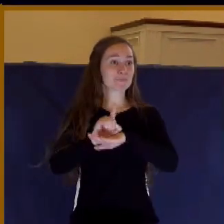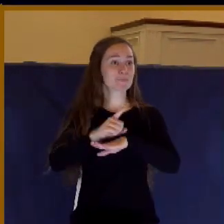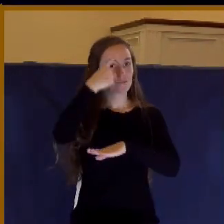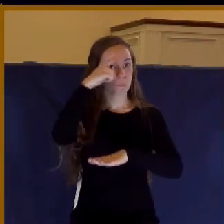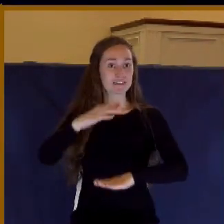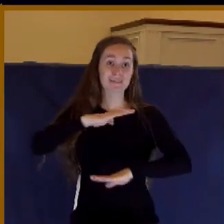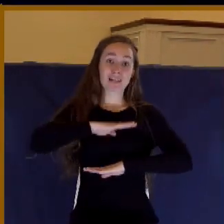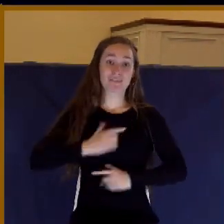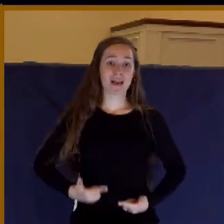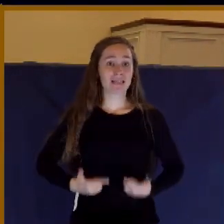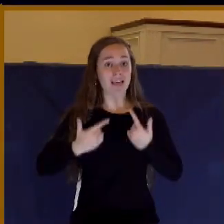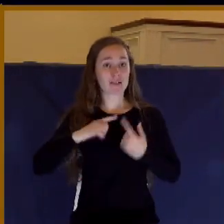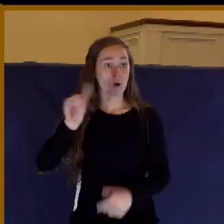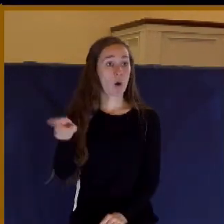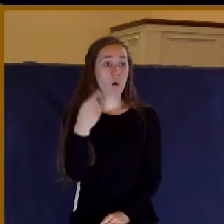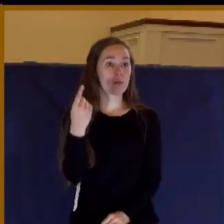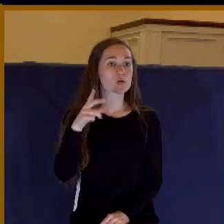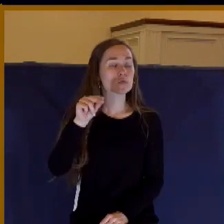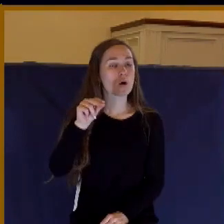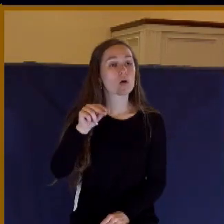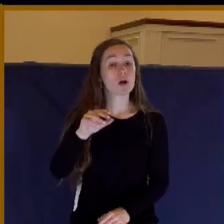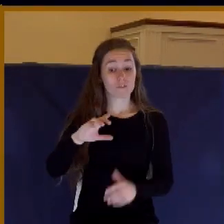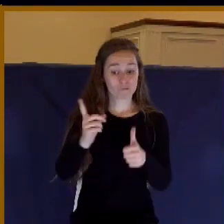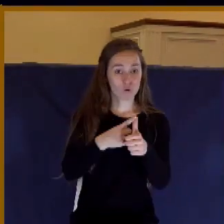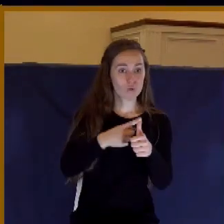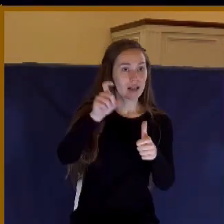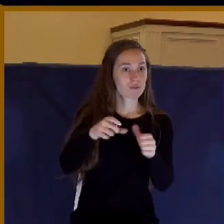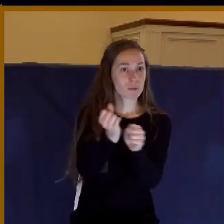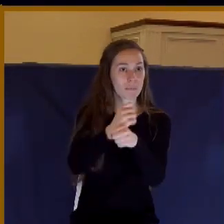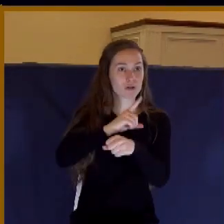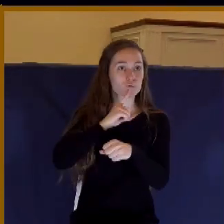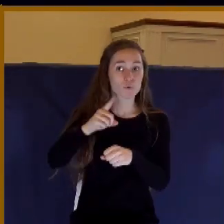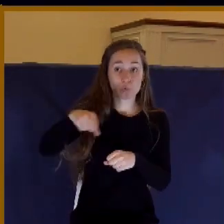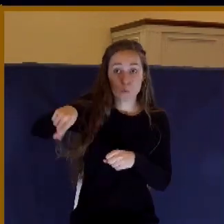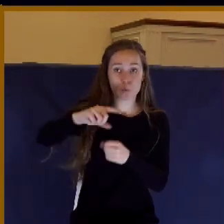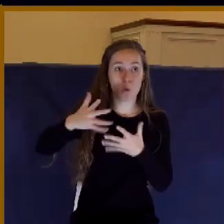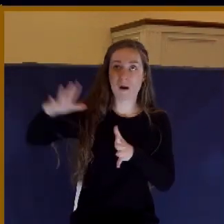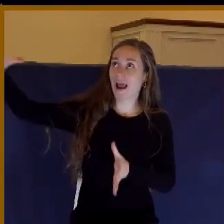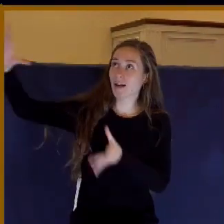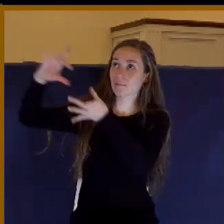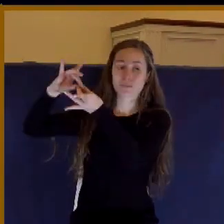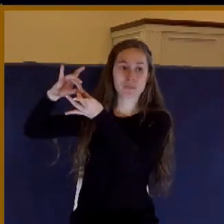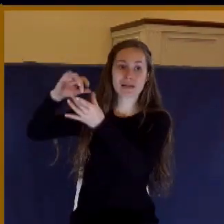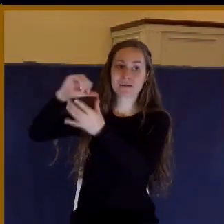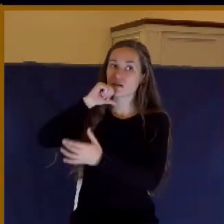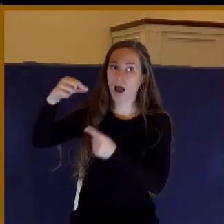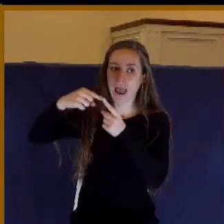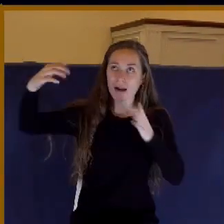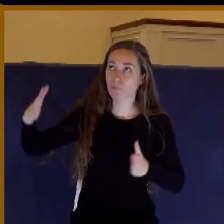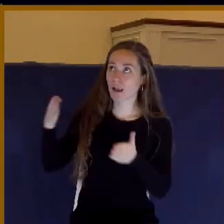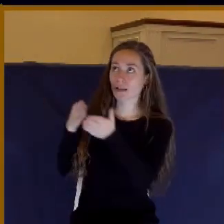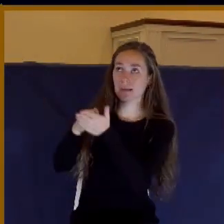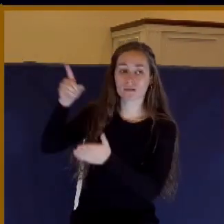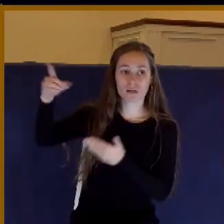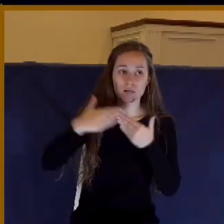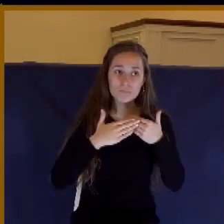need to worry about is to make sure you're reconciled to God. To make sure that you're no longer enemies of God,